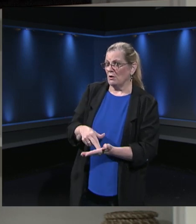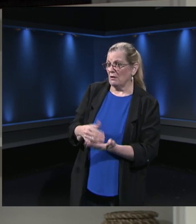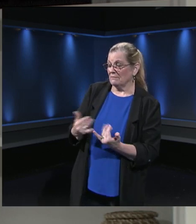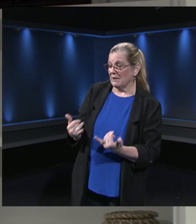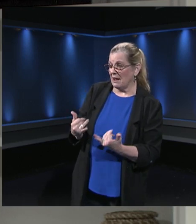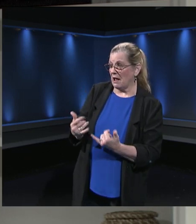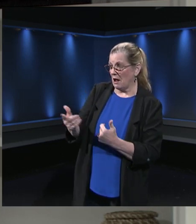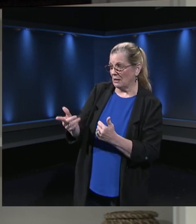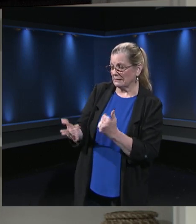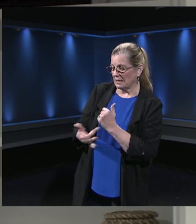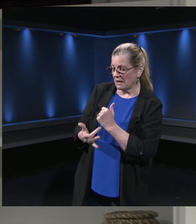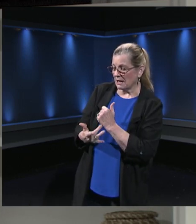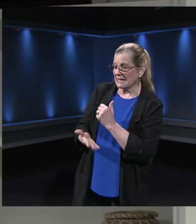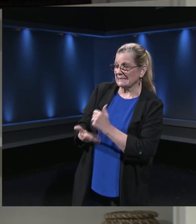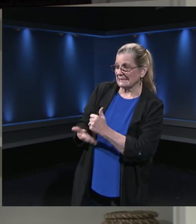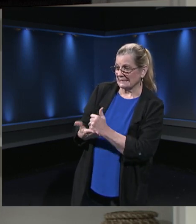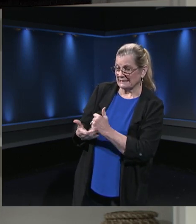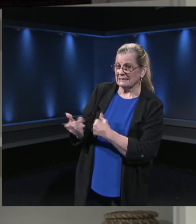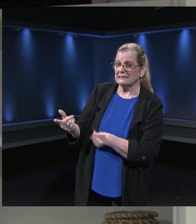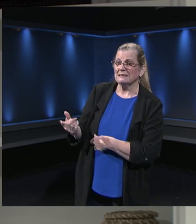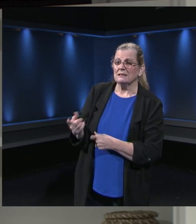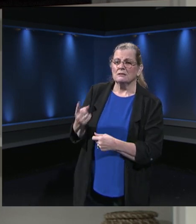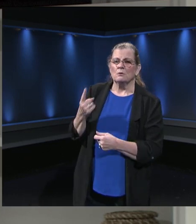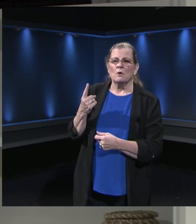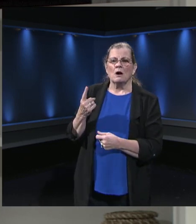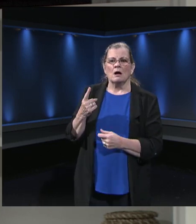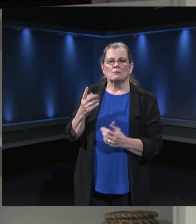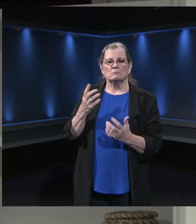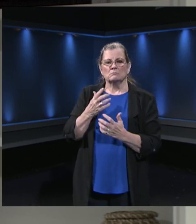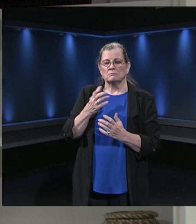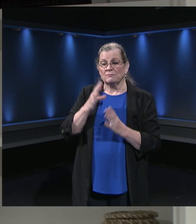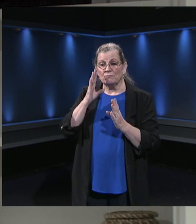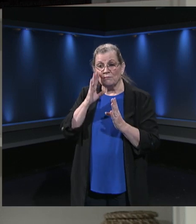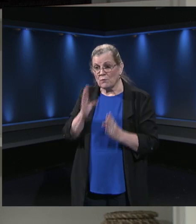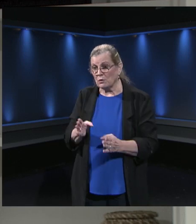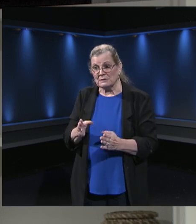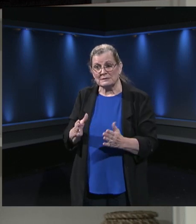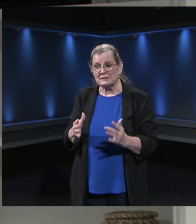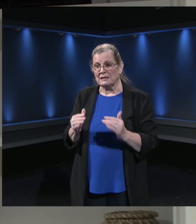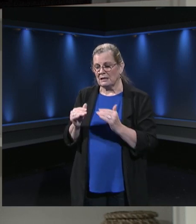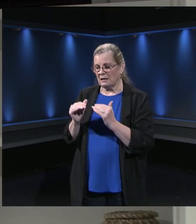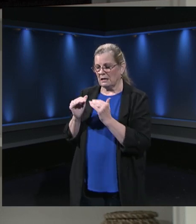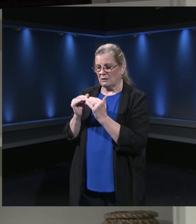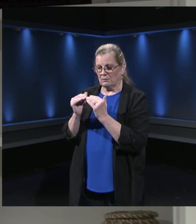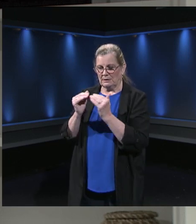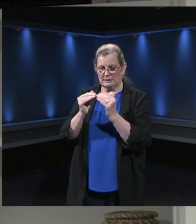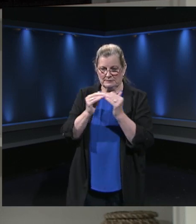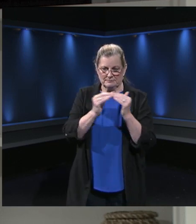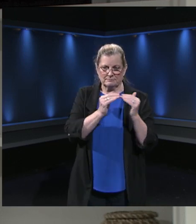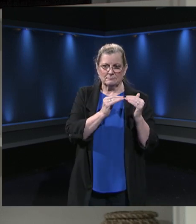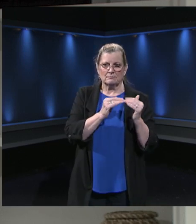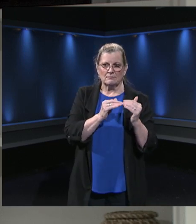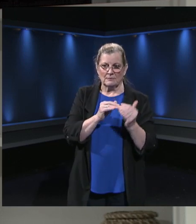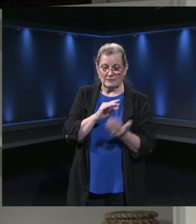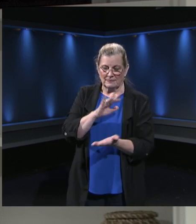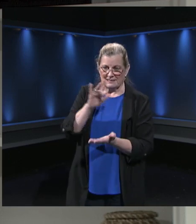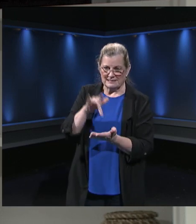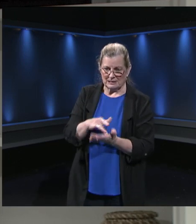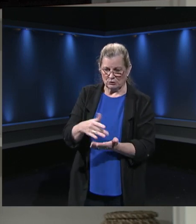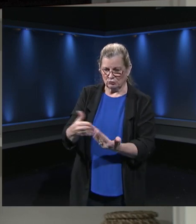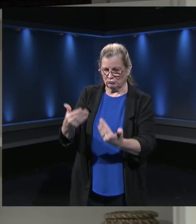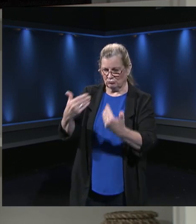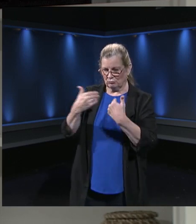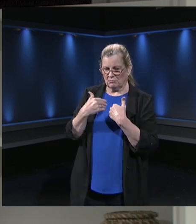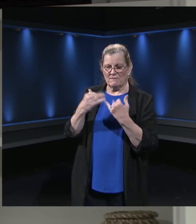County, not one of the things, the thing we're talking about is equity and putting equity at the center of all that we do and say.